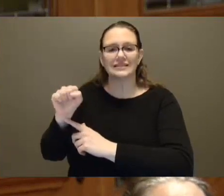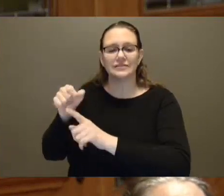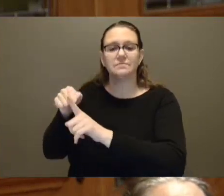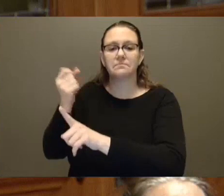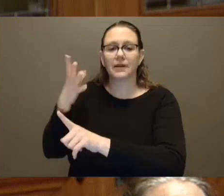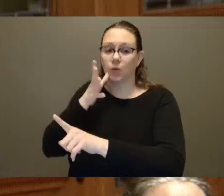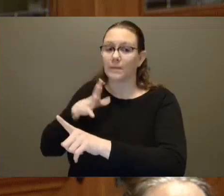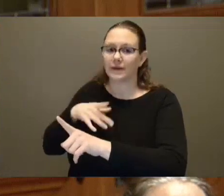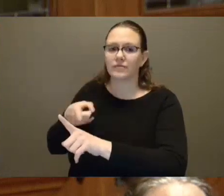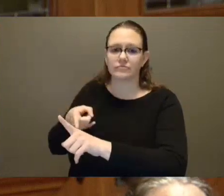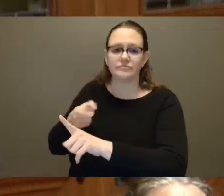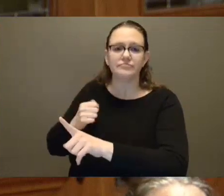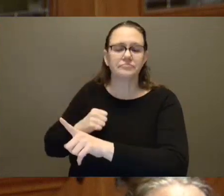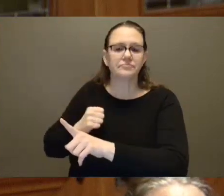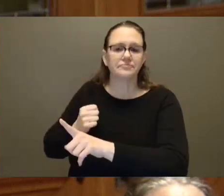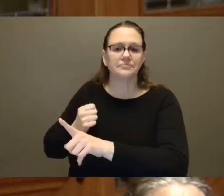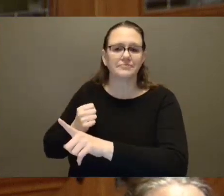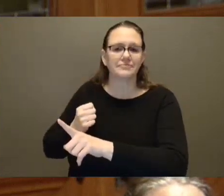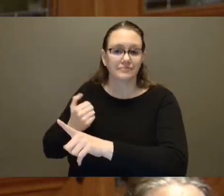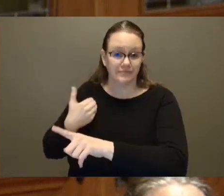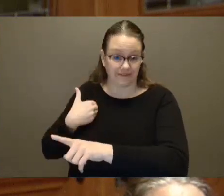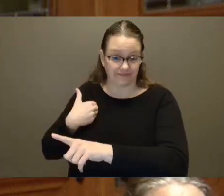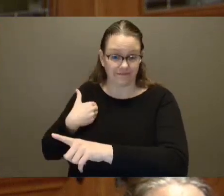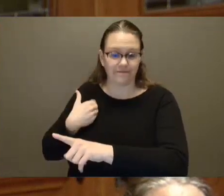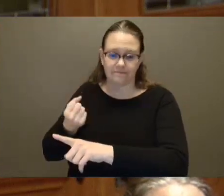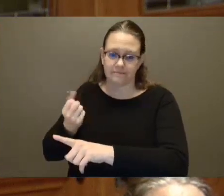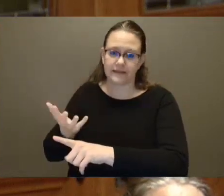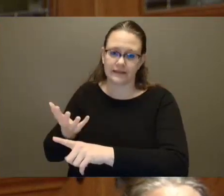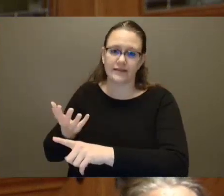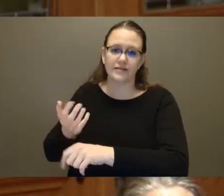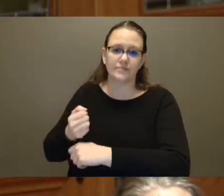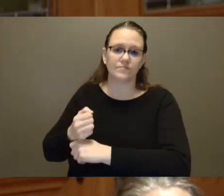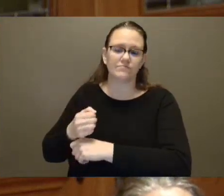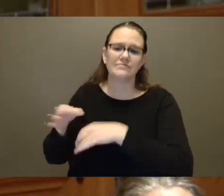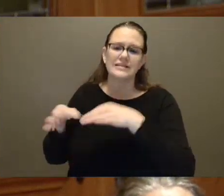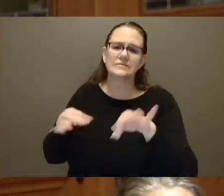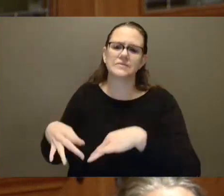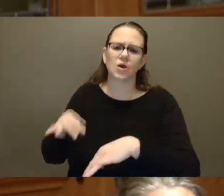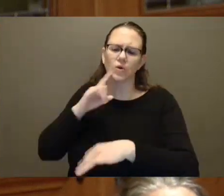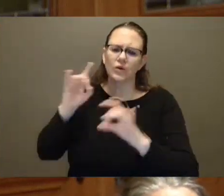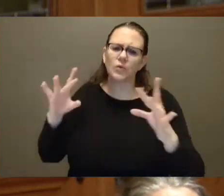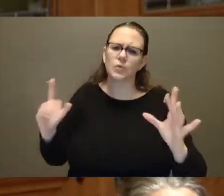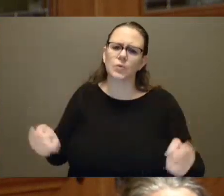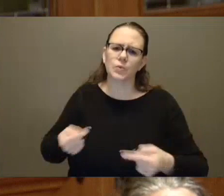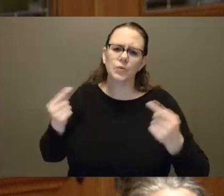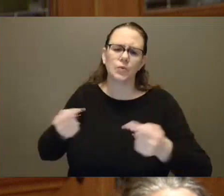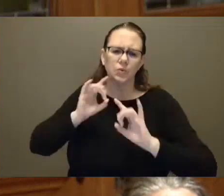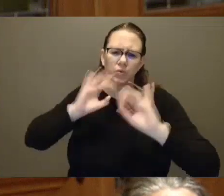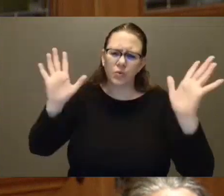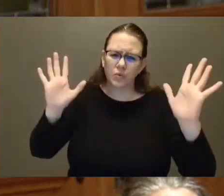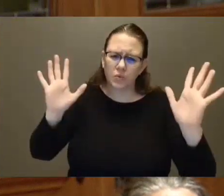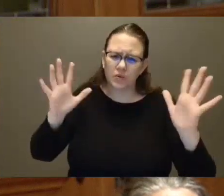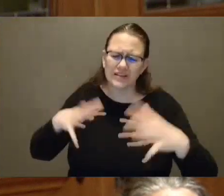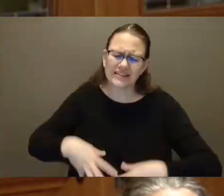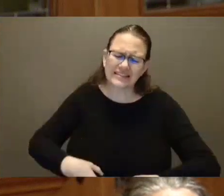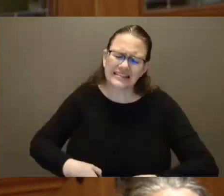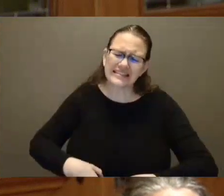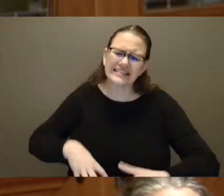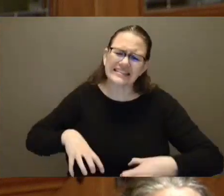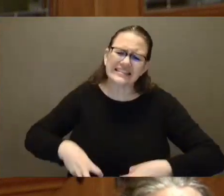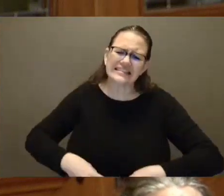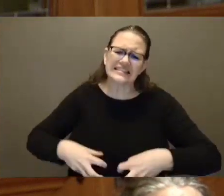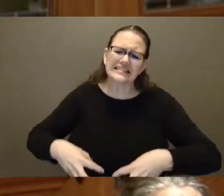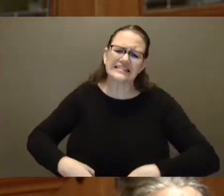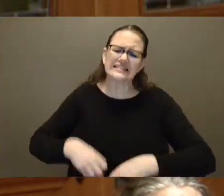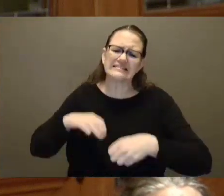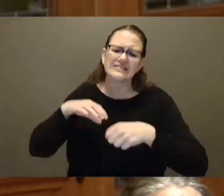their pain as excruciating, debilitating. They experience vomiting, fainting and chronic pain that takes them away from work and life.